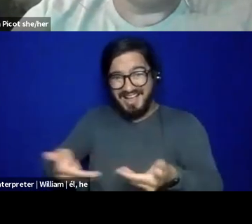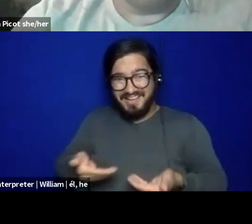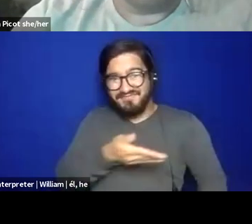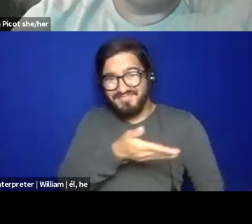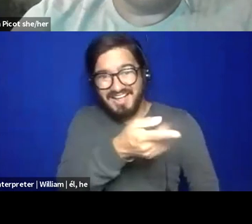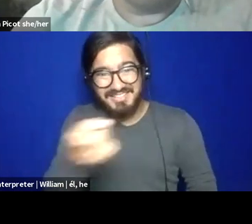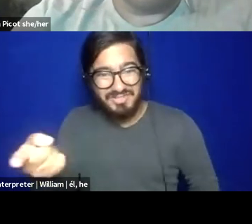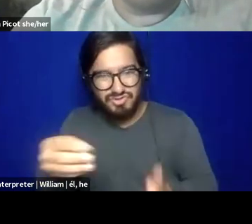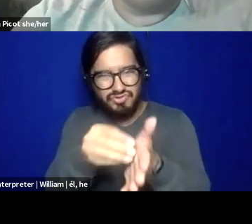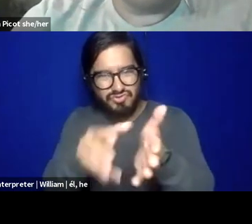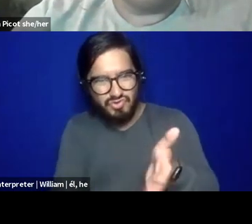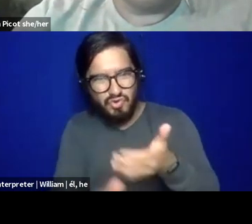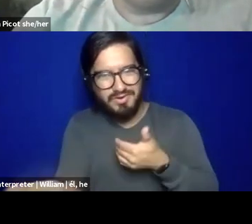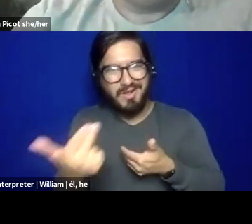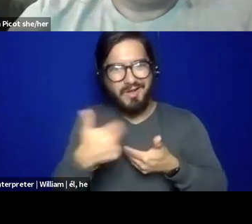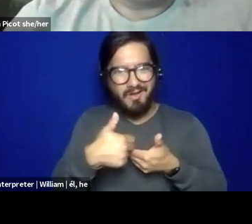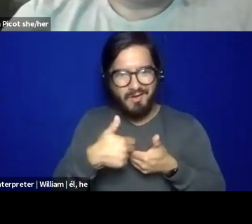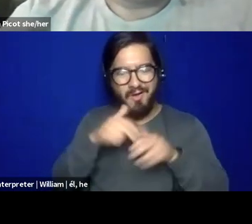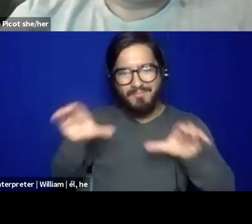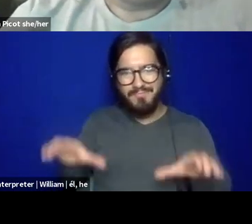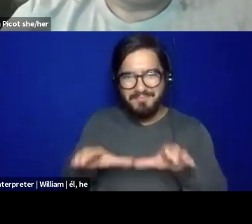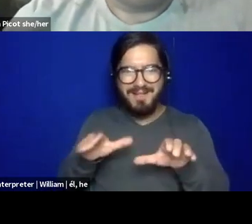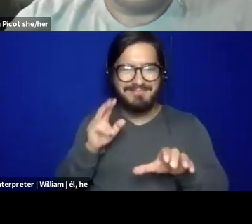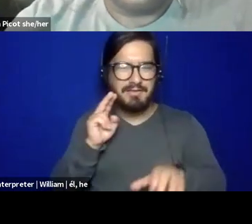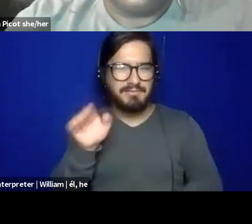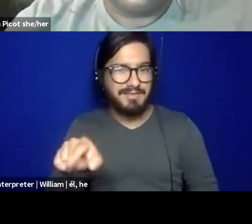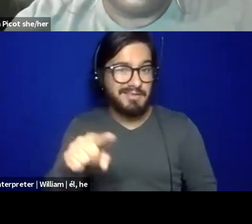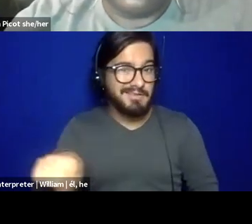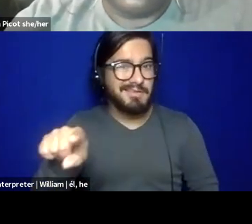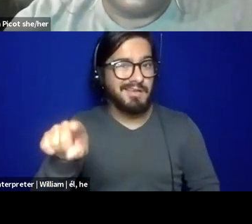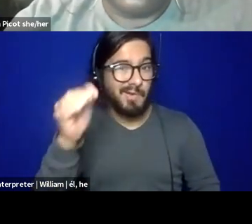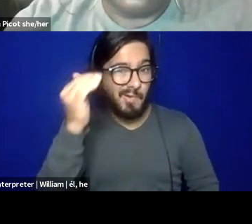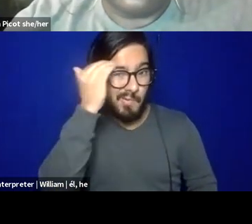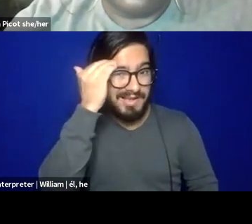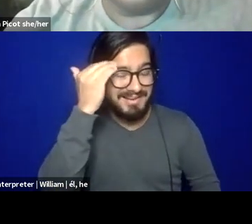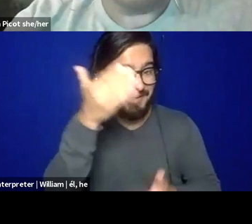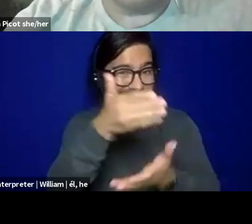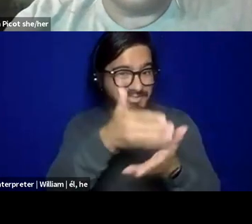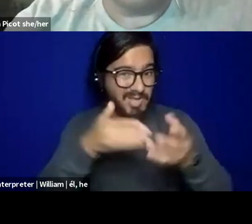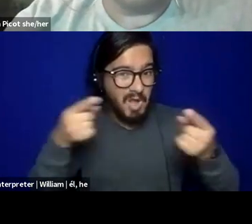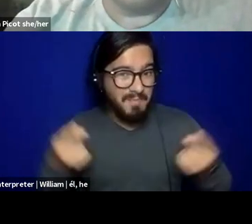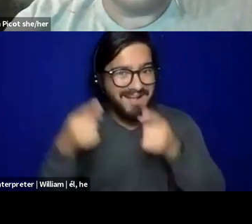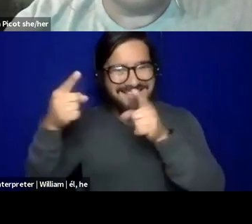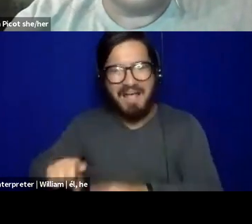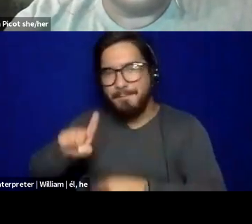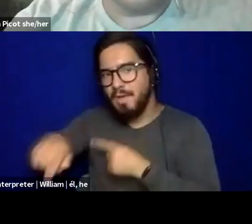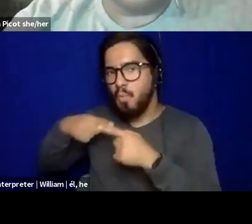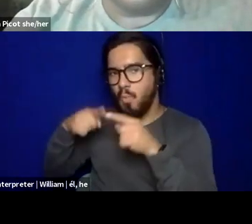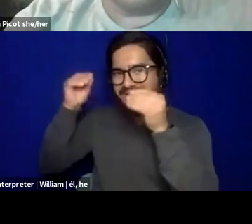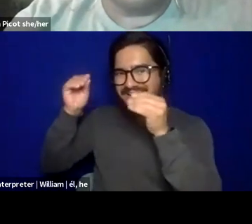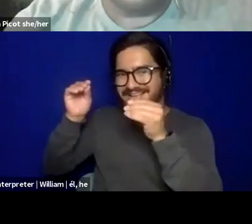to come into practices, to be able to, since we know that some of these harms are done within the education system, what is our